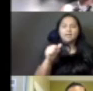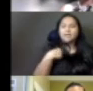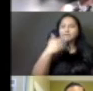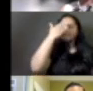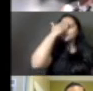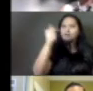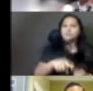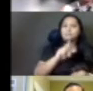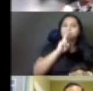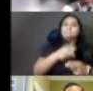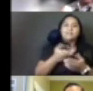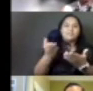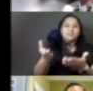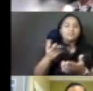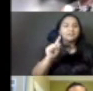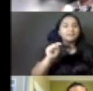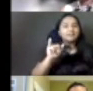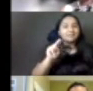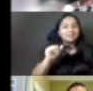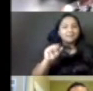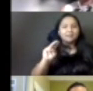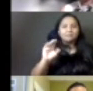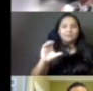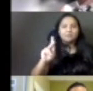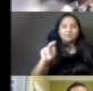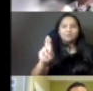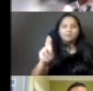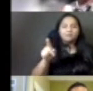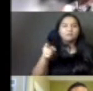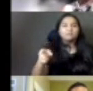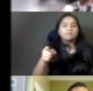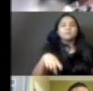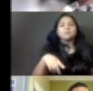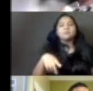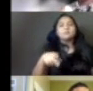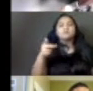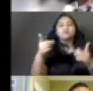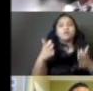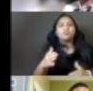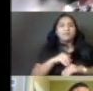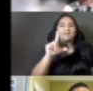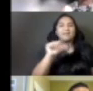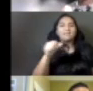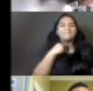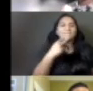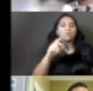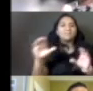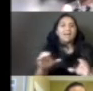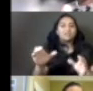I want to turn it over to Tina McKenna, who's Deputy Director at LA Voice Action to talk about their outreach efforts. Tina?